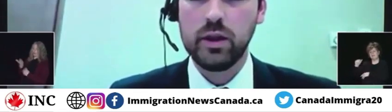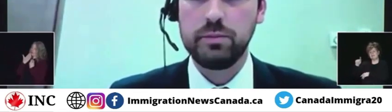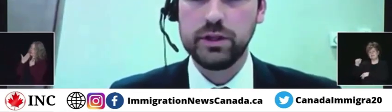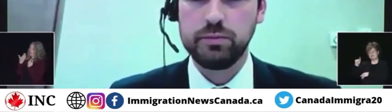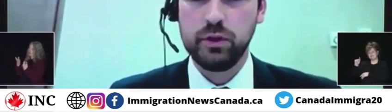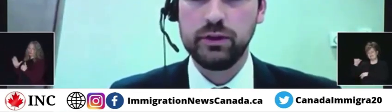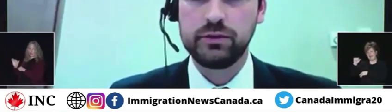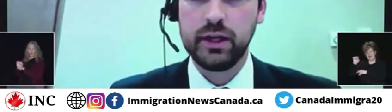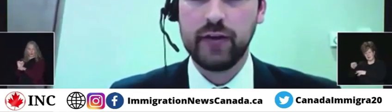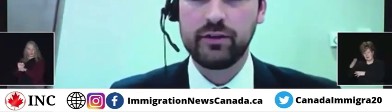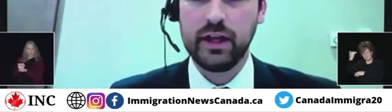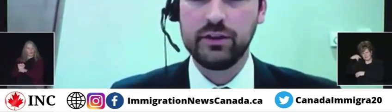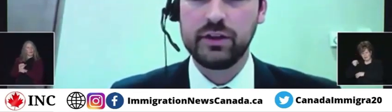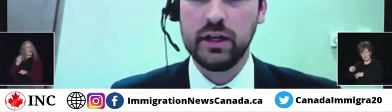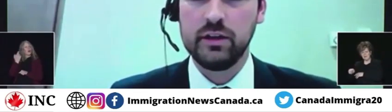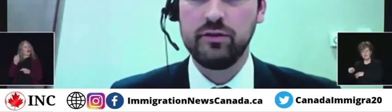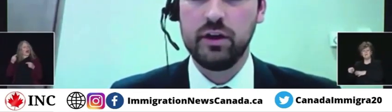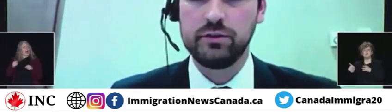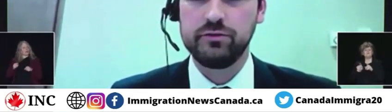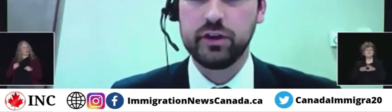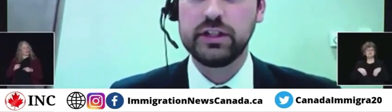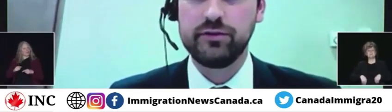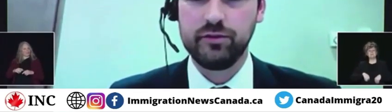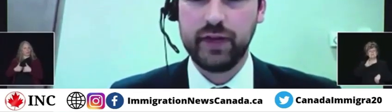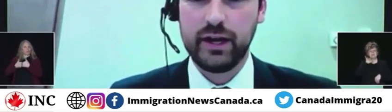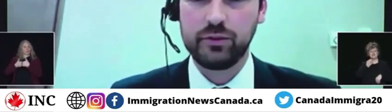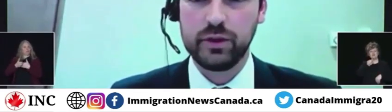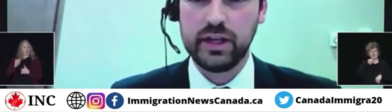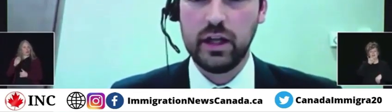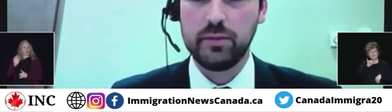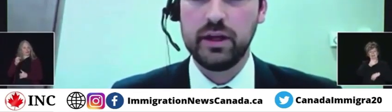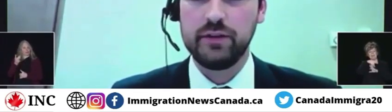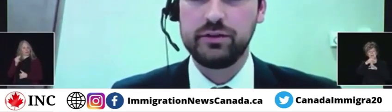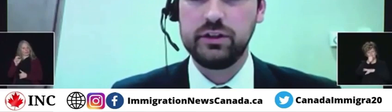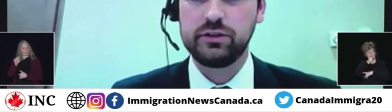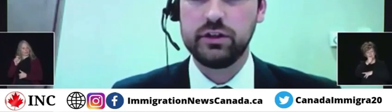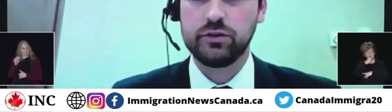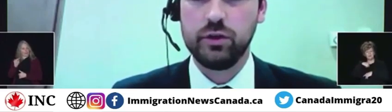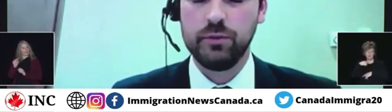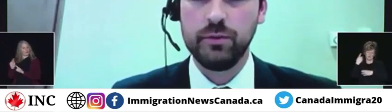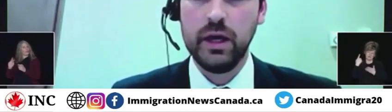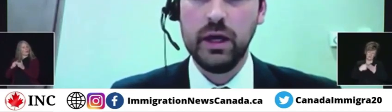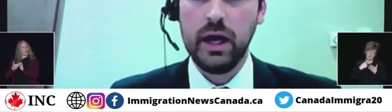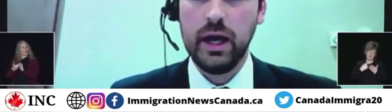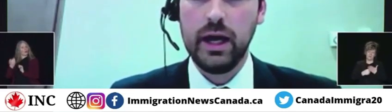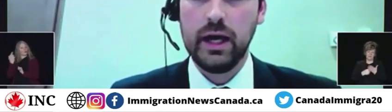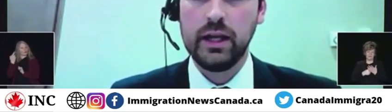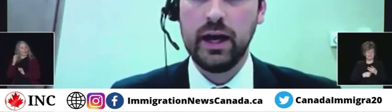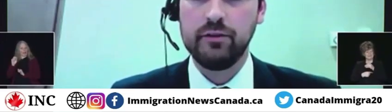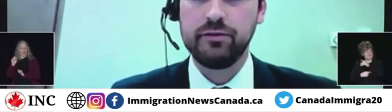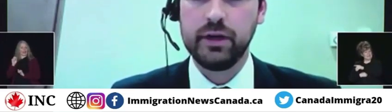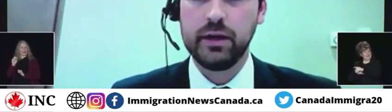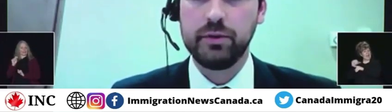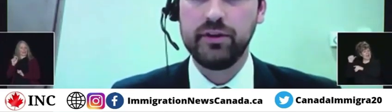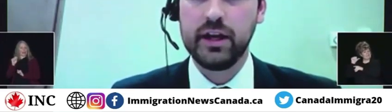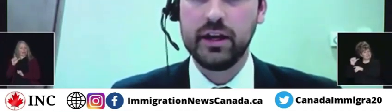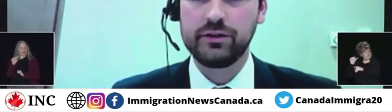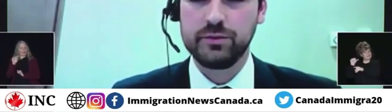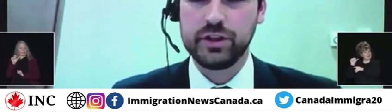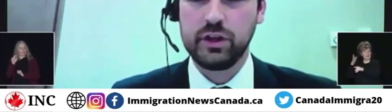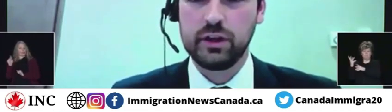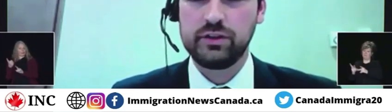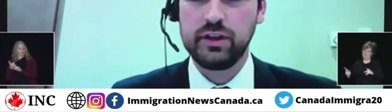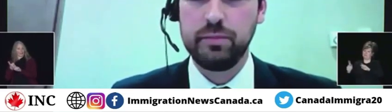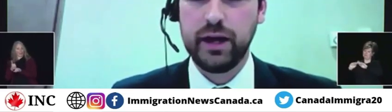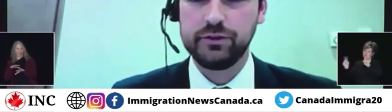One of the pinch points in Afghanistan involves very different facts where the Taliban have seized control and have prevented